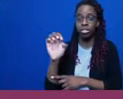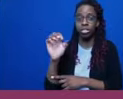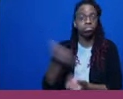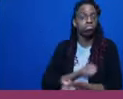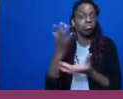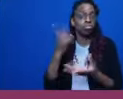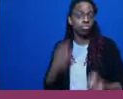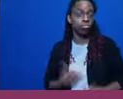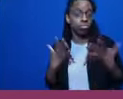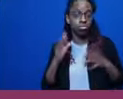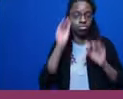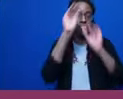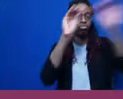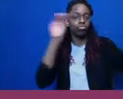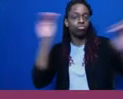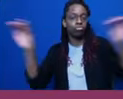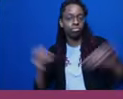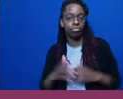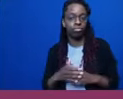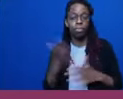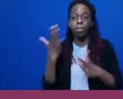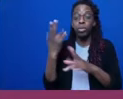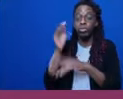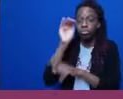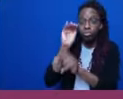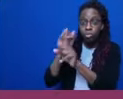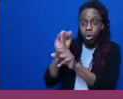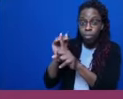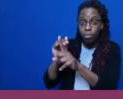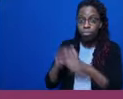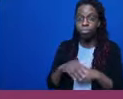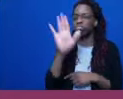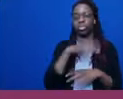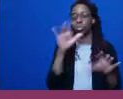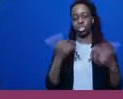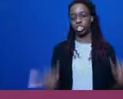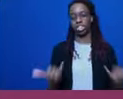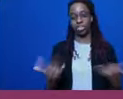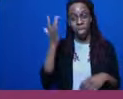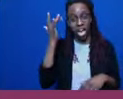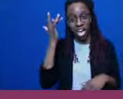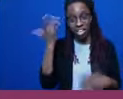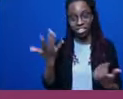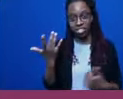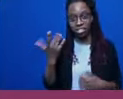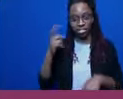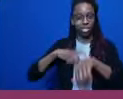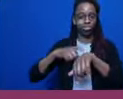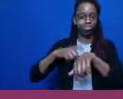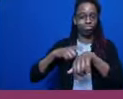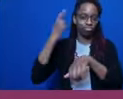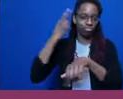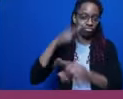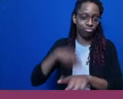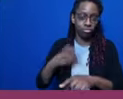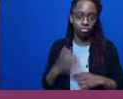just because for time purposes. And again, I want to get us out here by 8 to 15. I want to leave time for questions also. So,